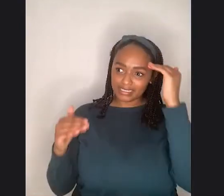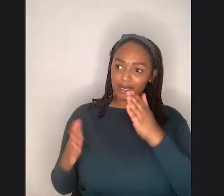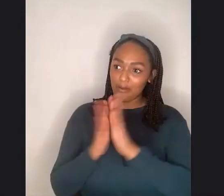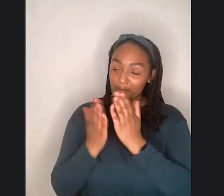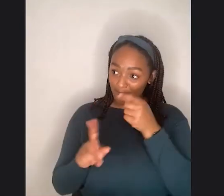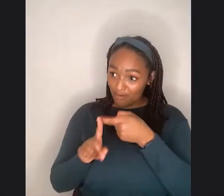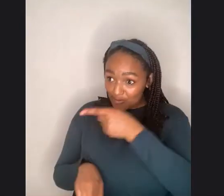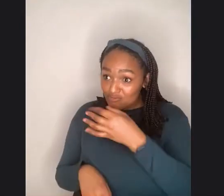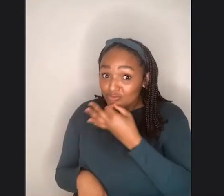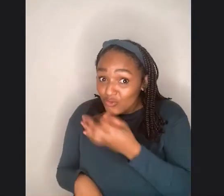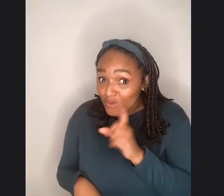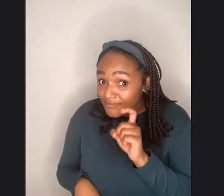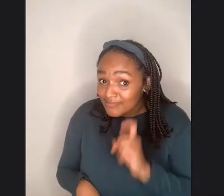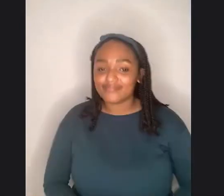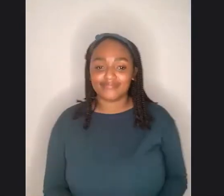Yes.